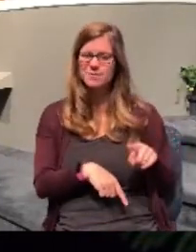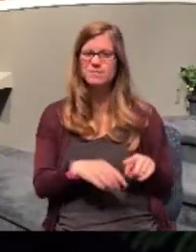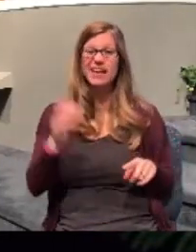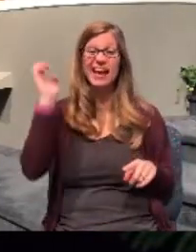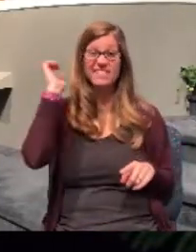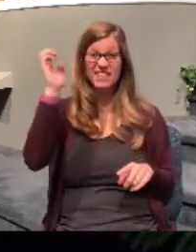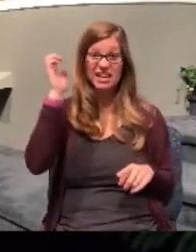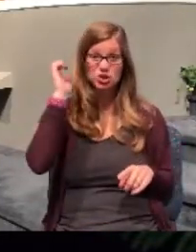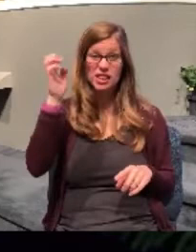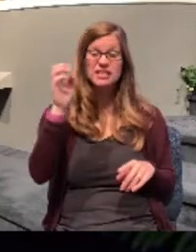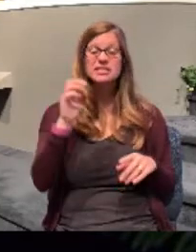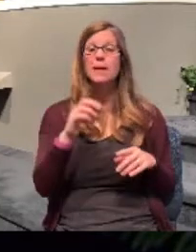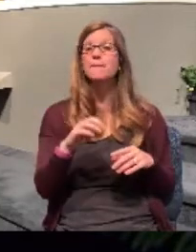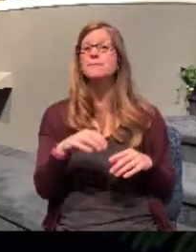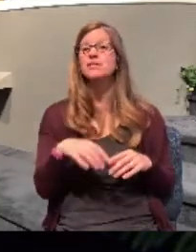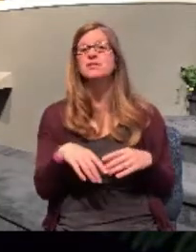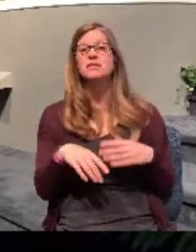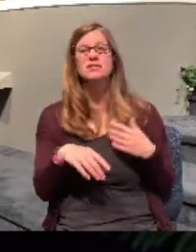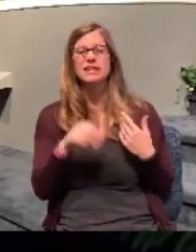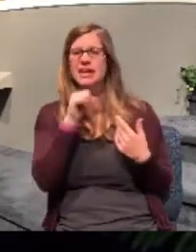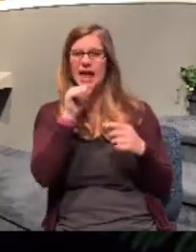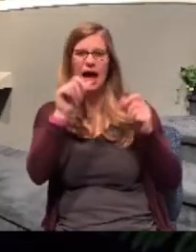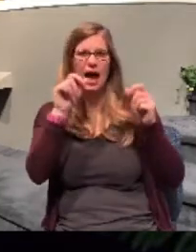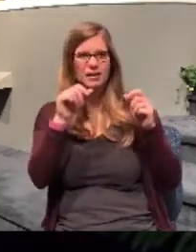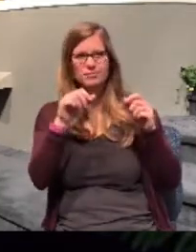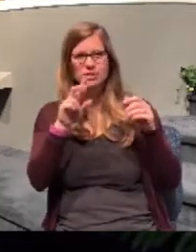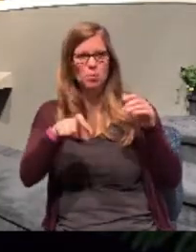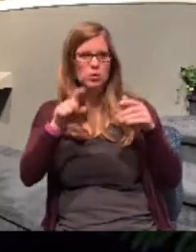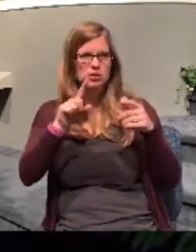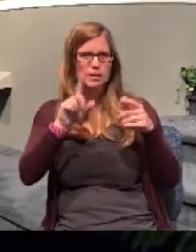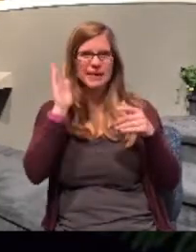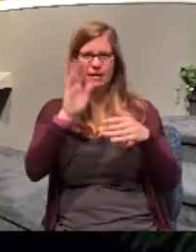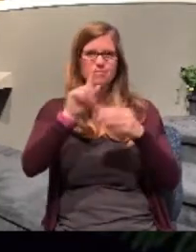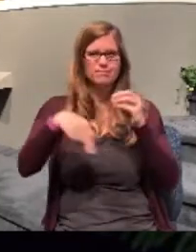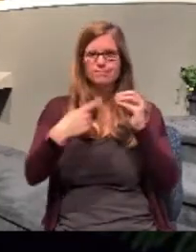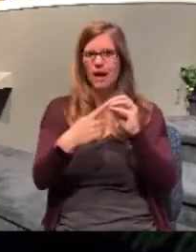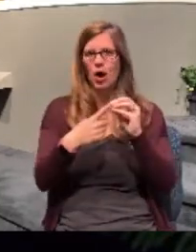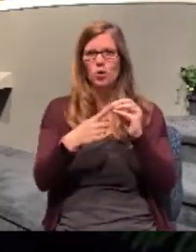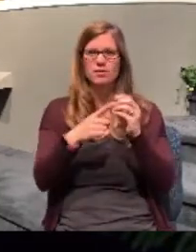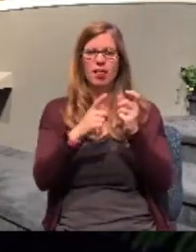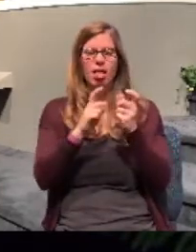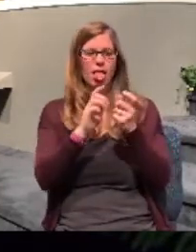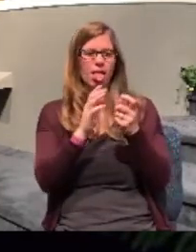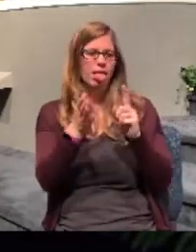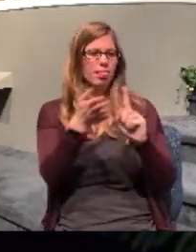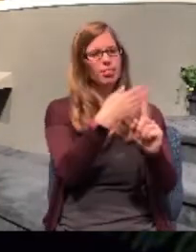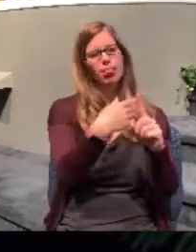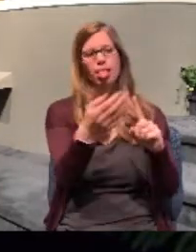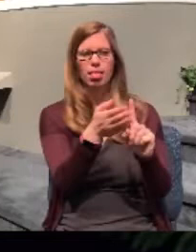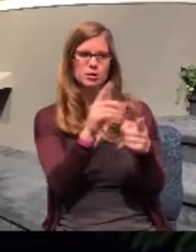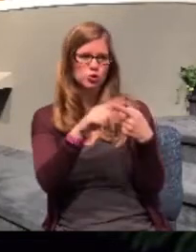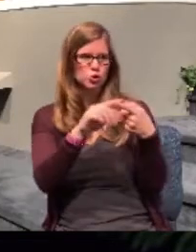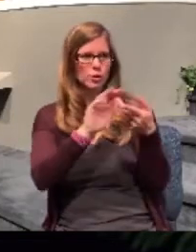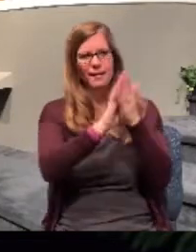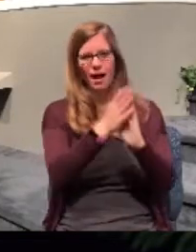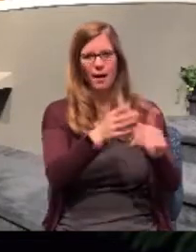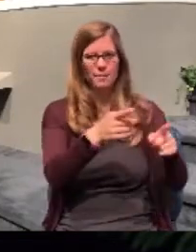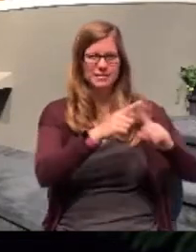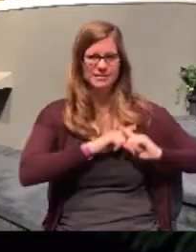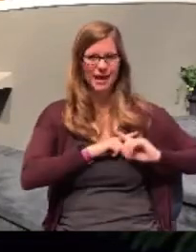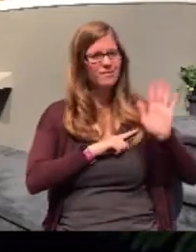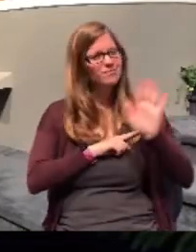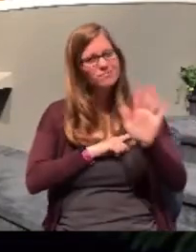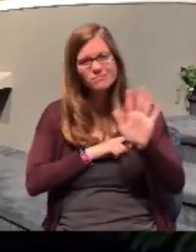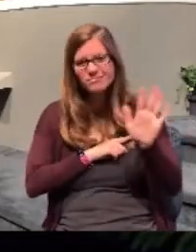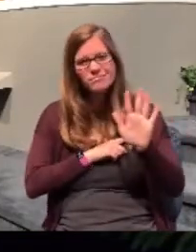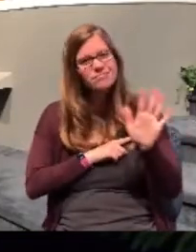ability to win an argument or to try to manipulate someone into making a spiritual decision. By the way, we don't